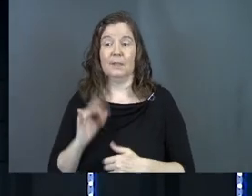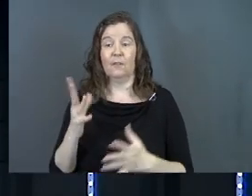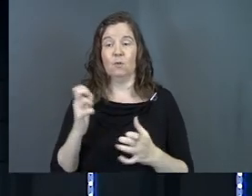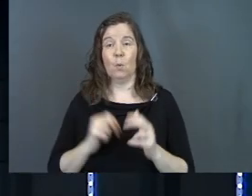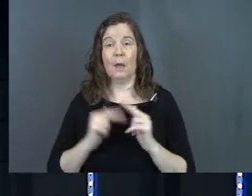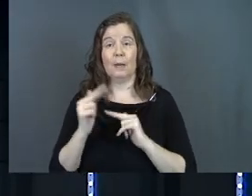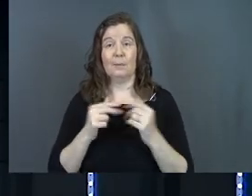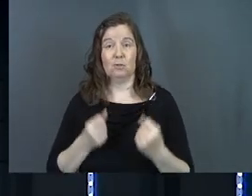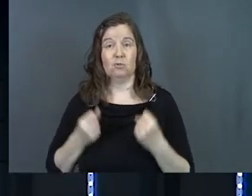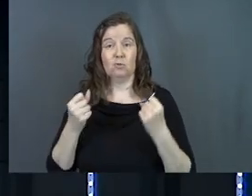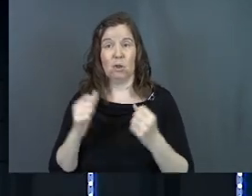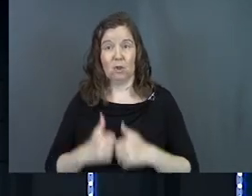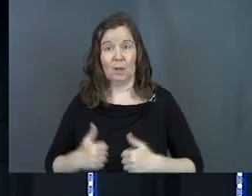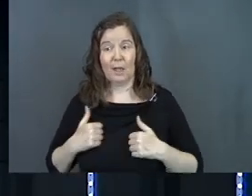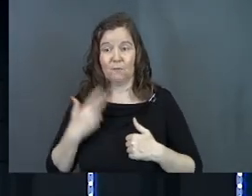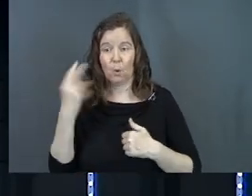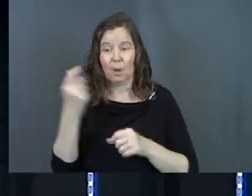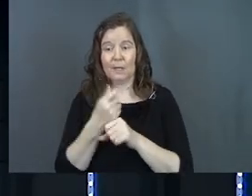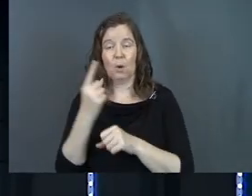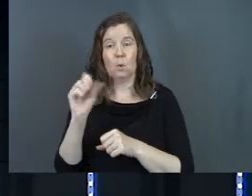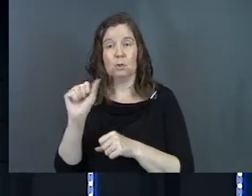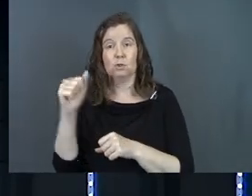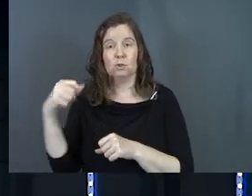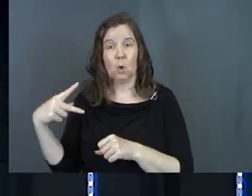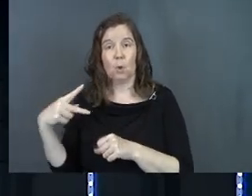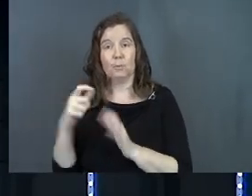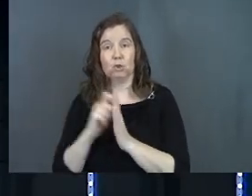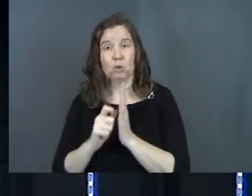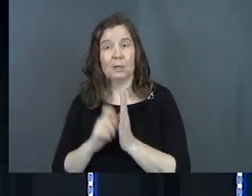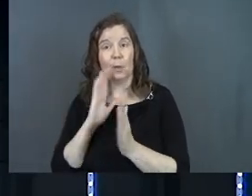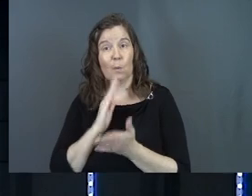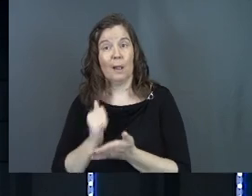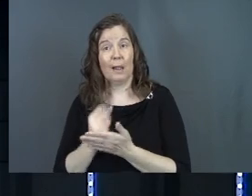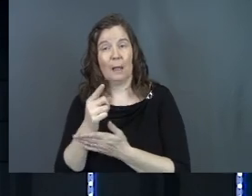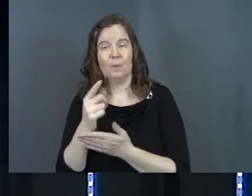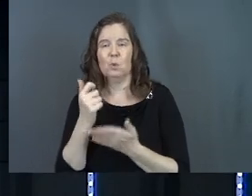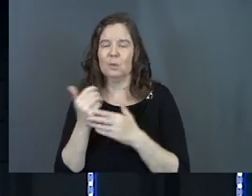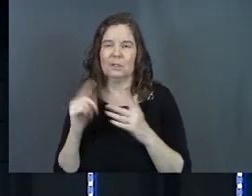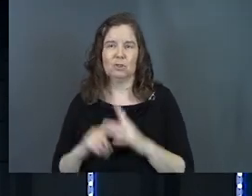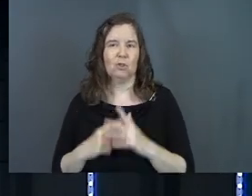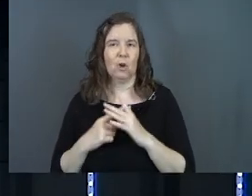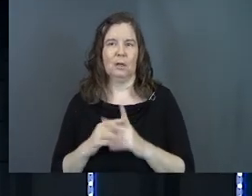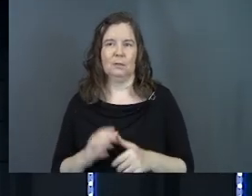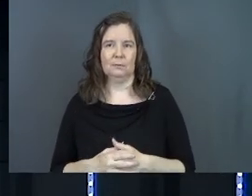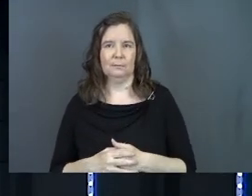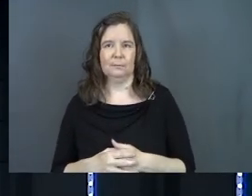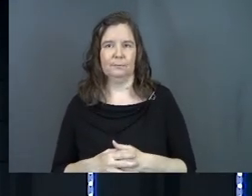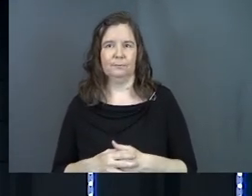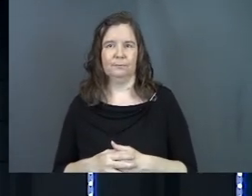If you want to build this stronger into your life, go out and get one of those soap journals. It'll help you. It'll just help you get started.